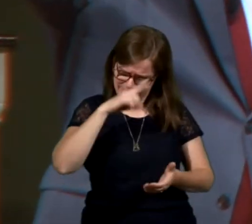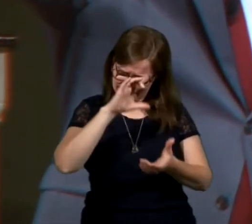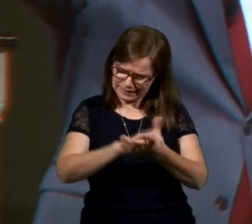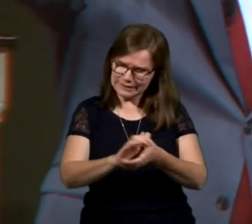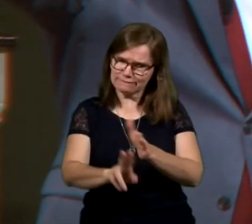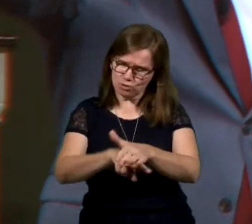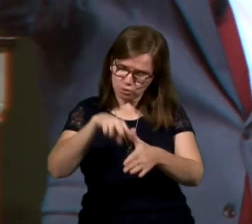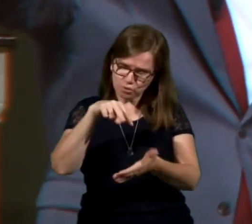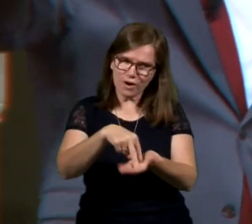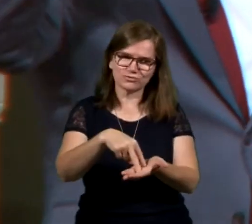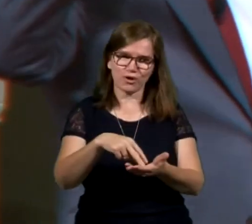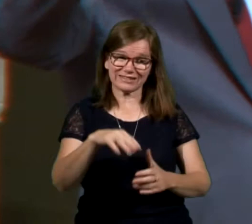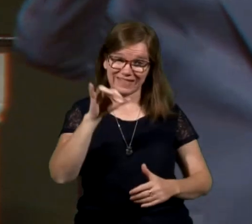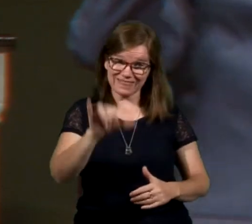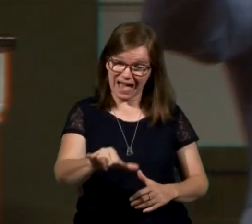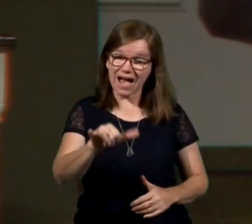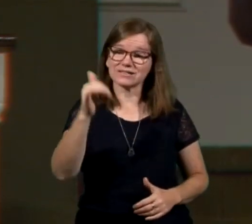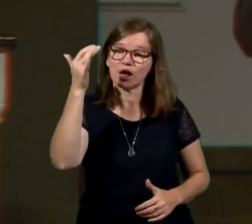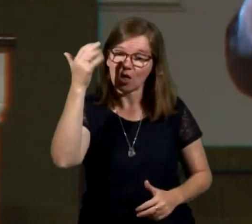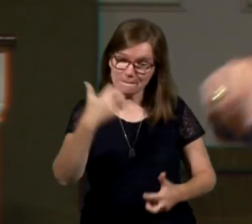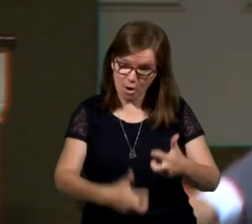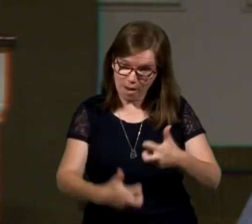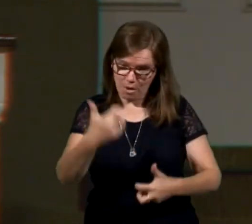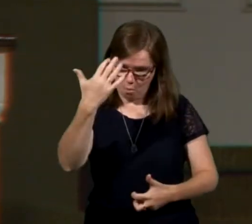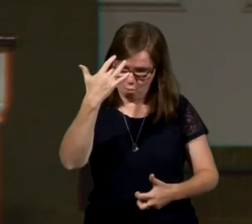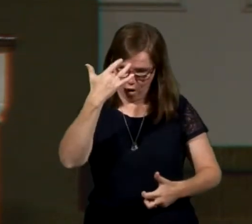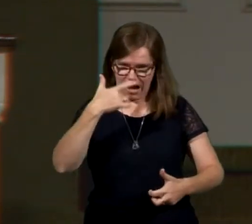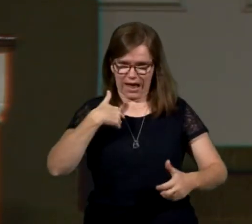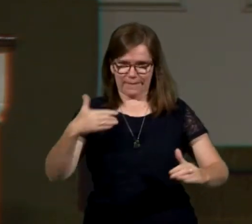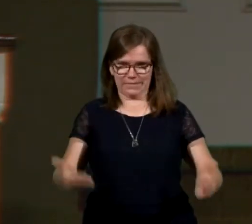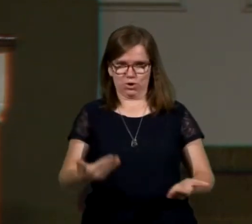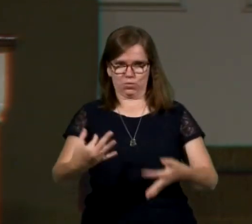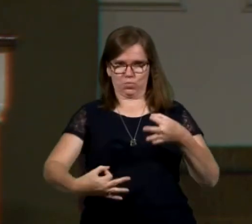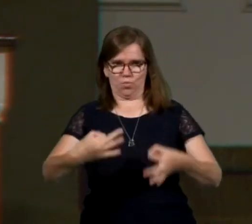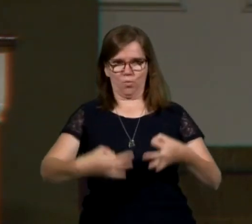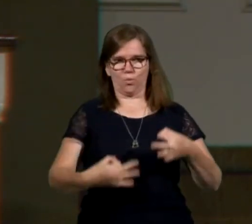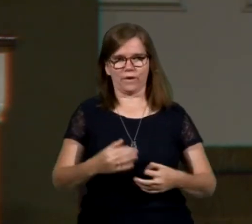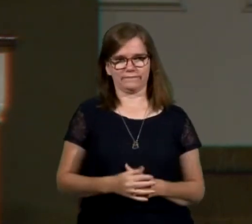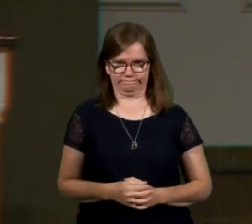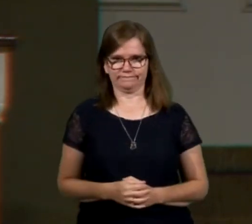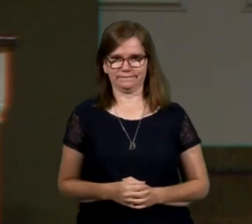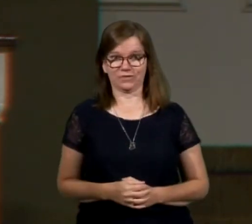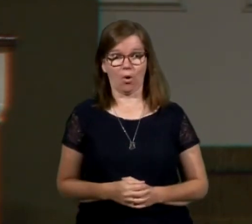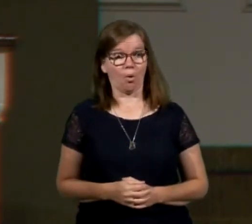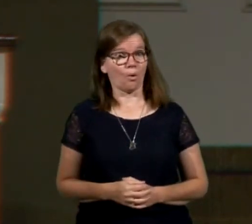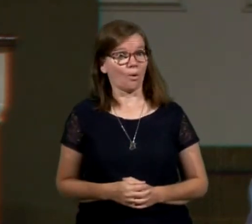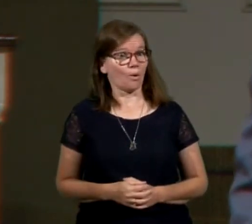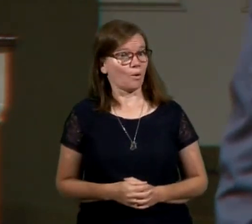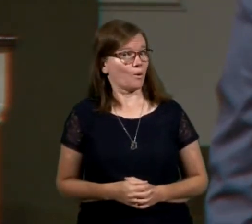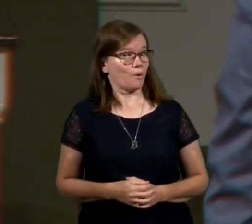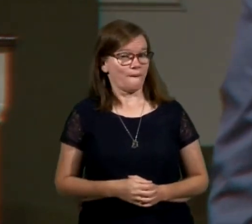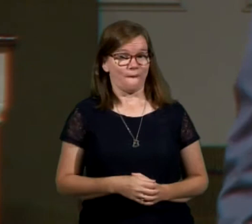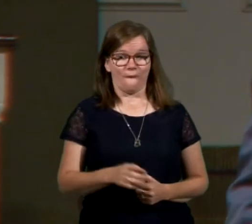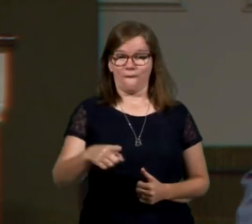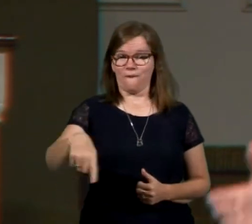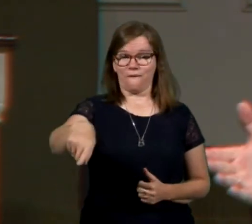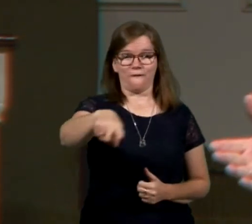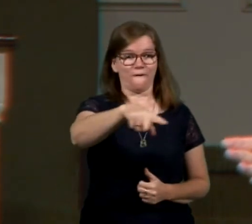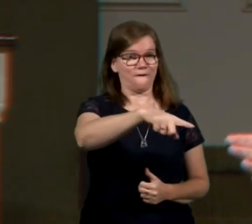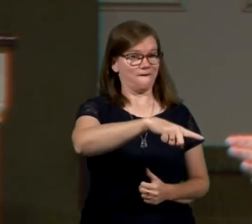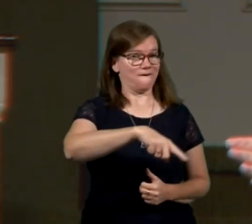resurrection. And that's the real issue that why I'm here in this courthouse. Well, that really stirred it up because